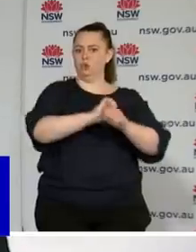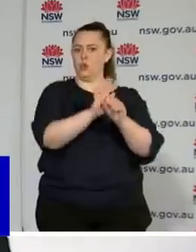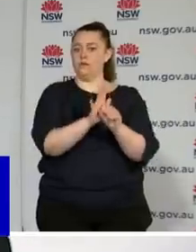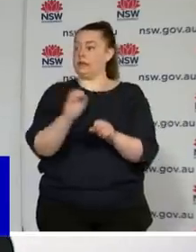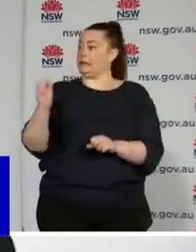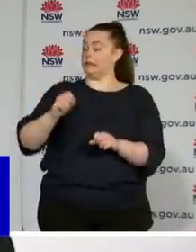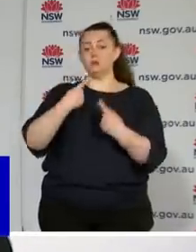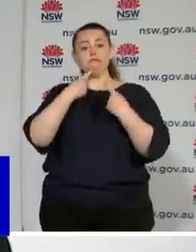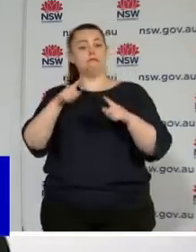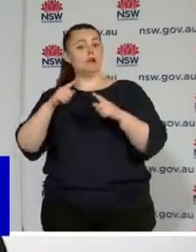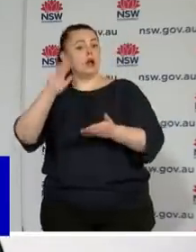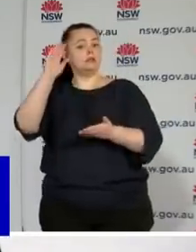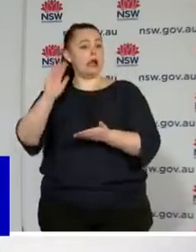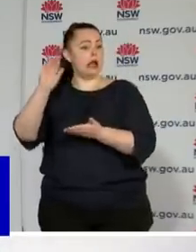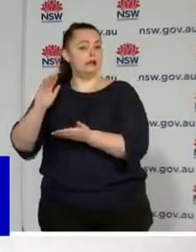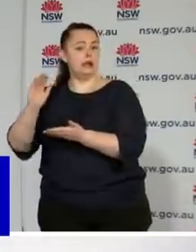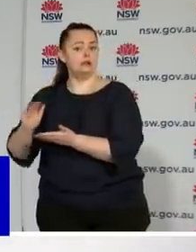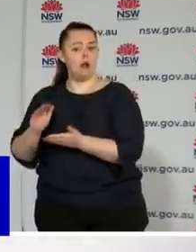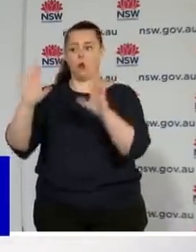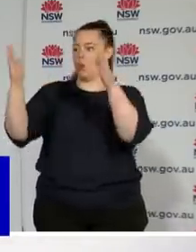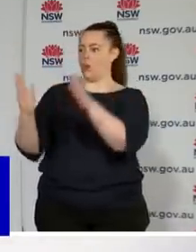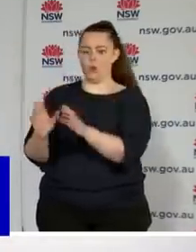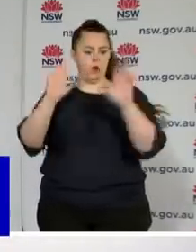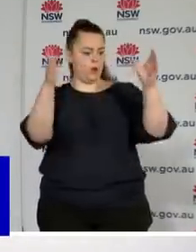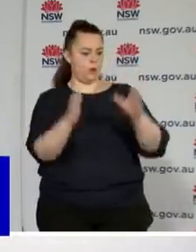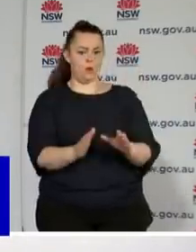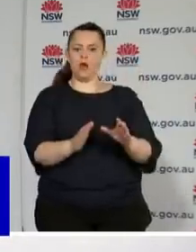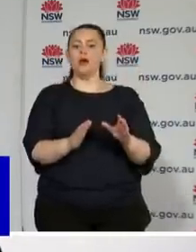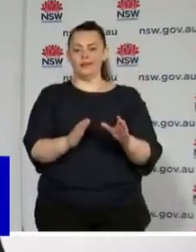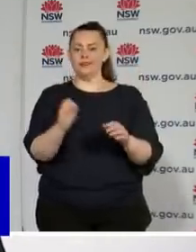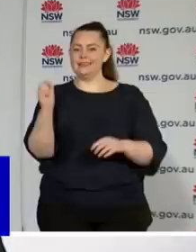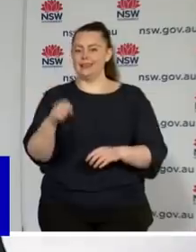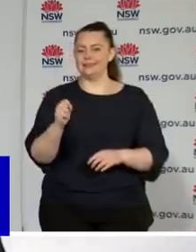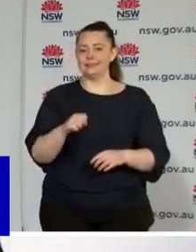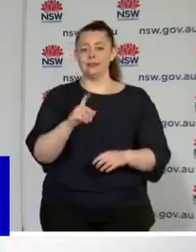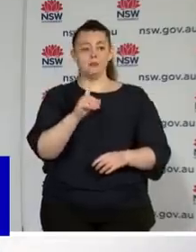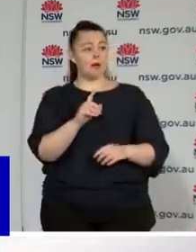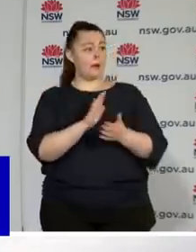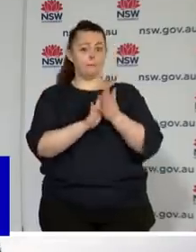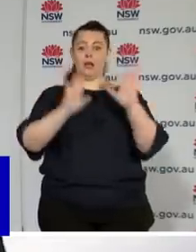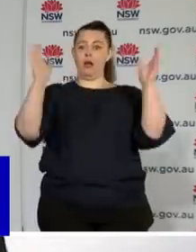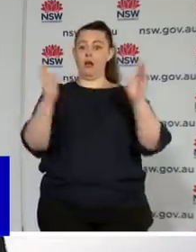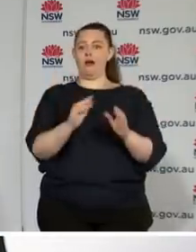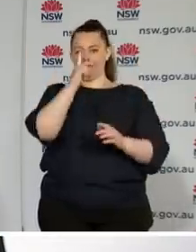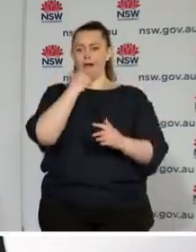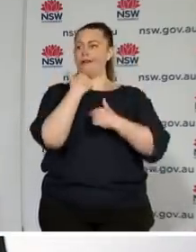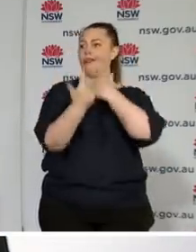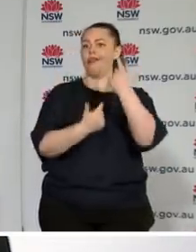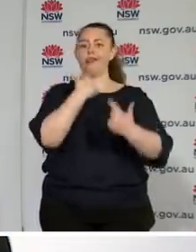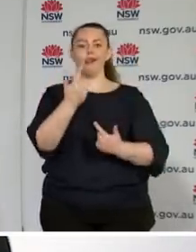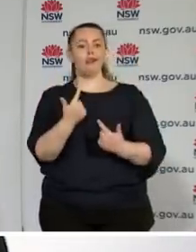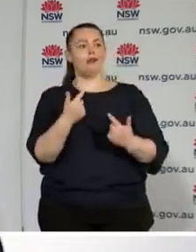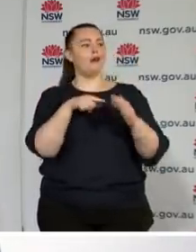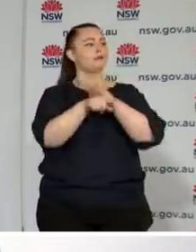cases in some of our suburbs in southwestern Sydney and western Sydney, now is not the time for complacency. We are